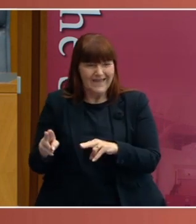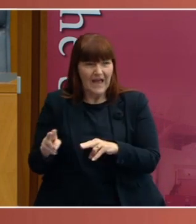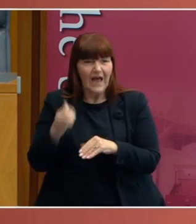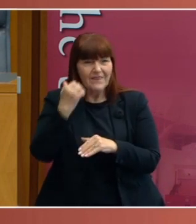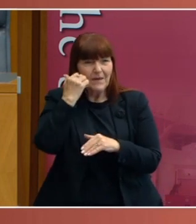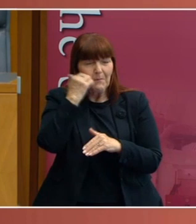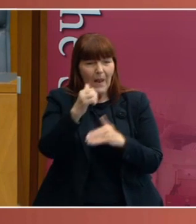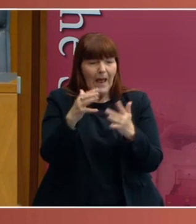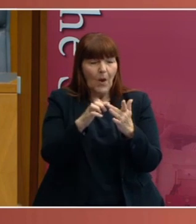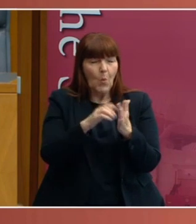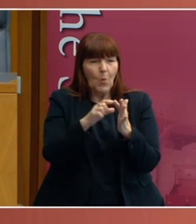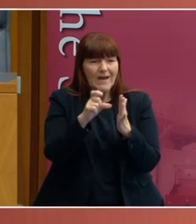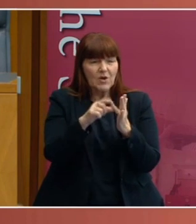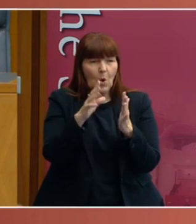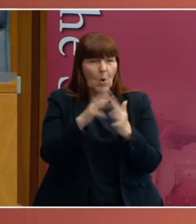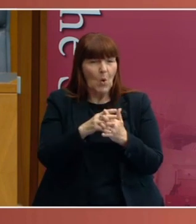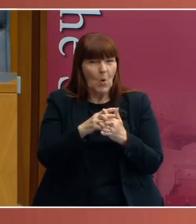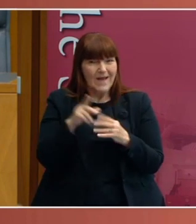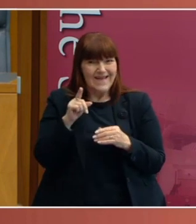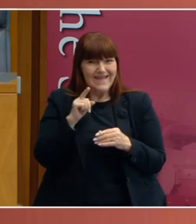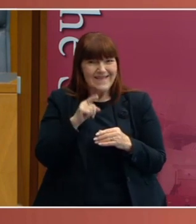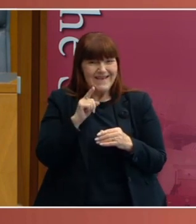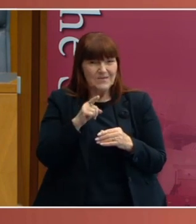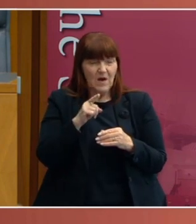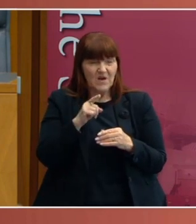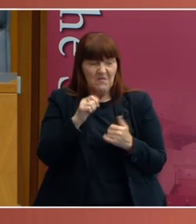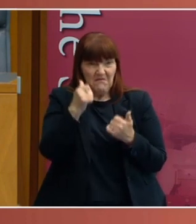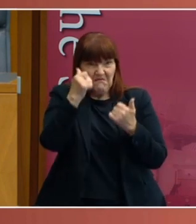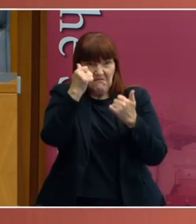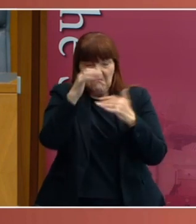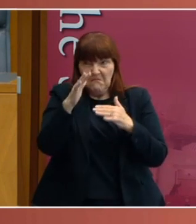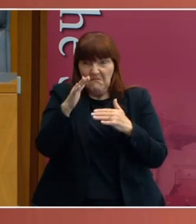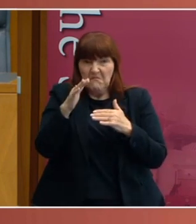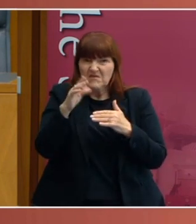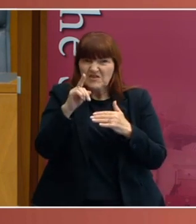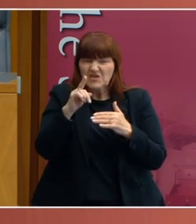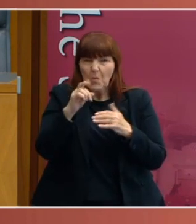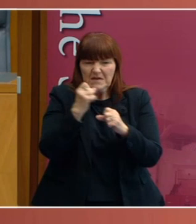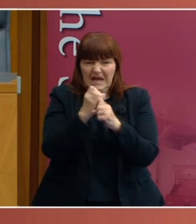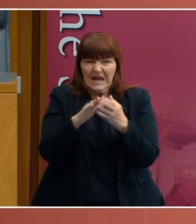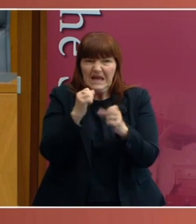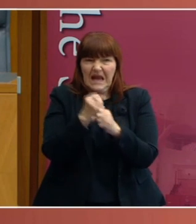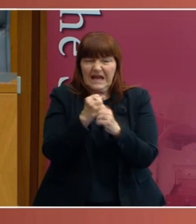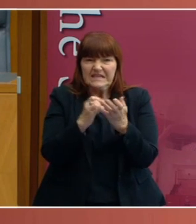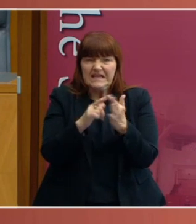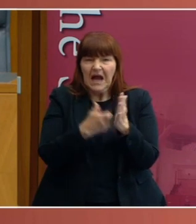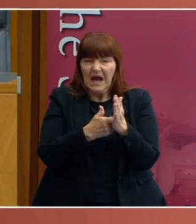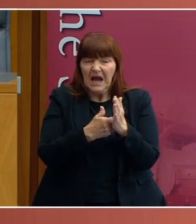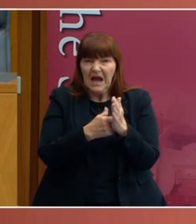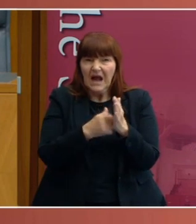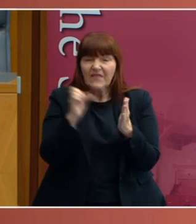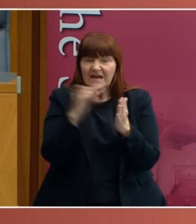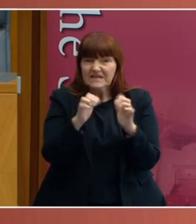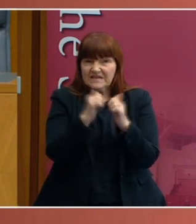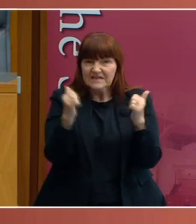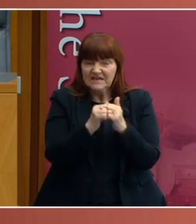This Dulcie Johnson was a notorious Sydney underworld figure. According to the press, at least eight of her husbands or